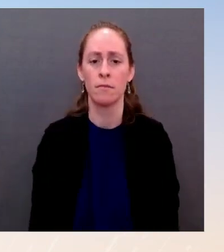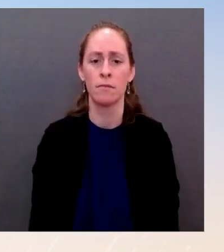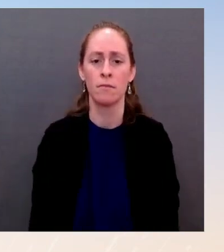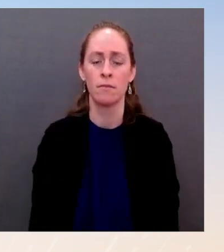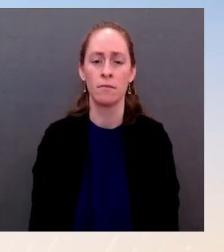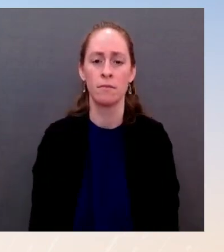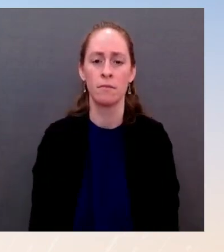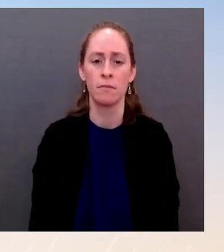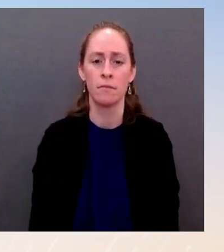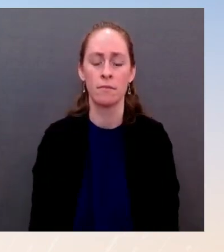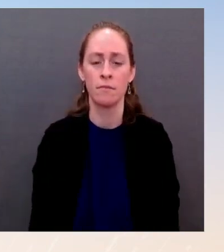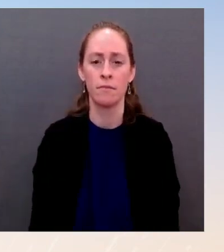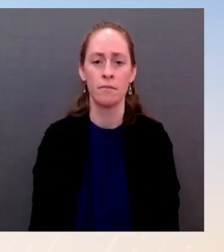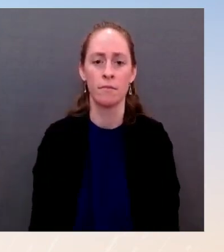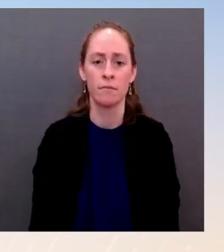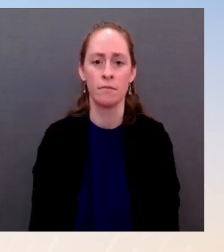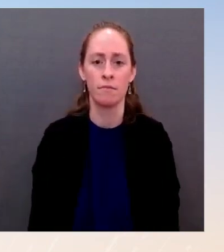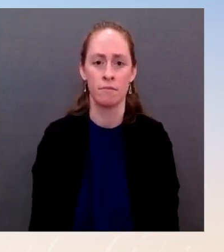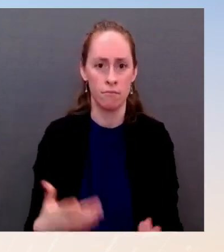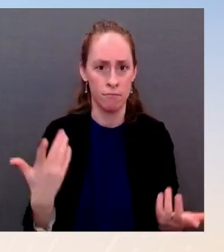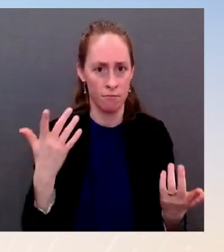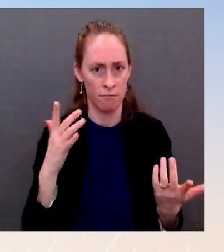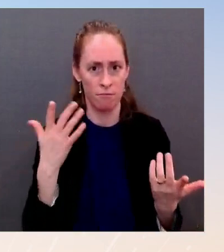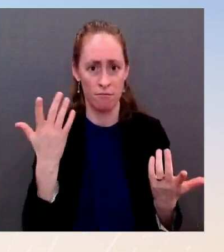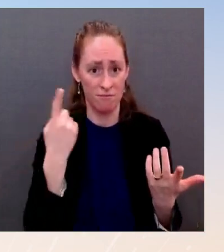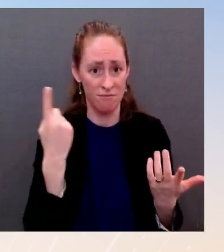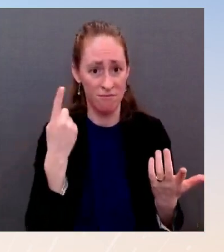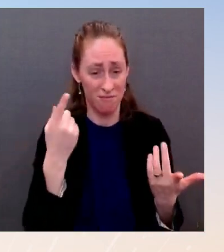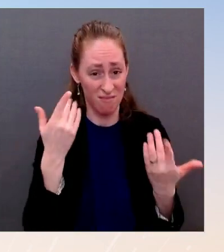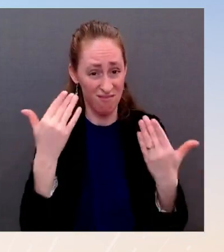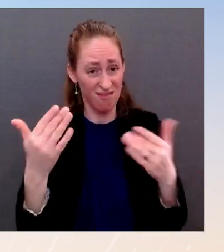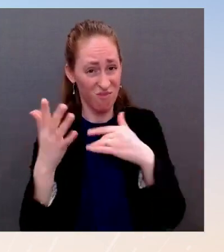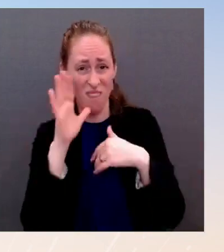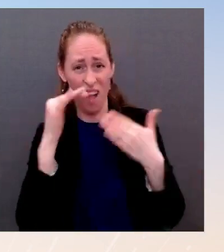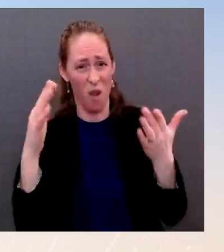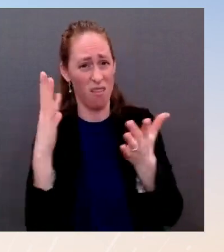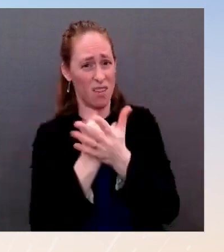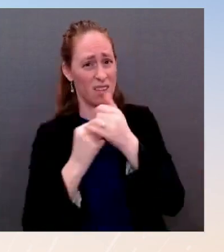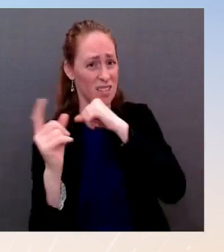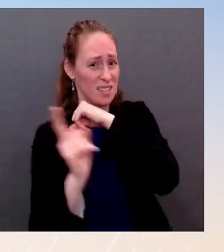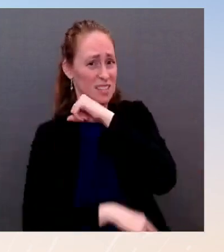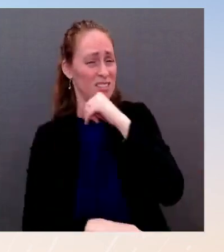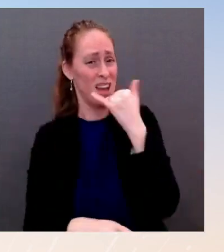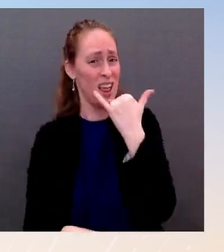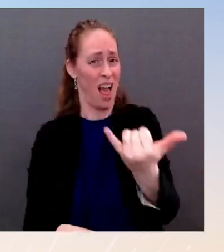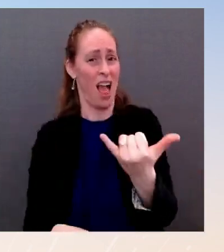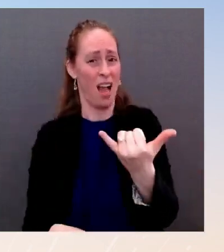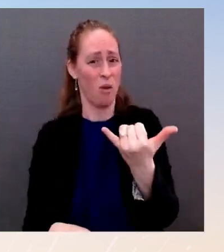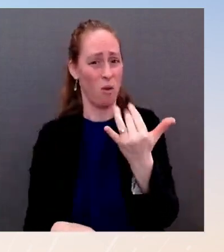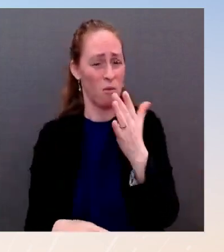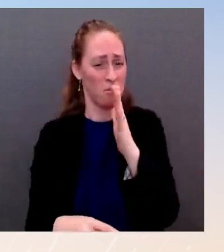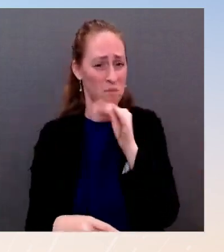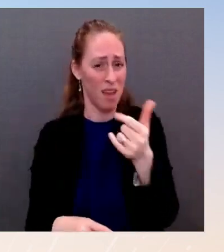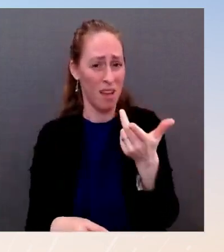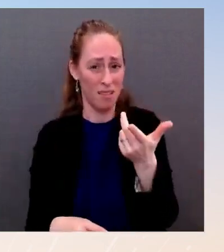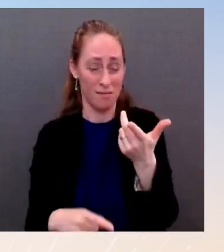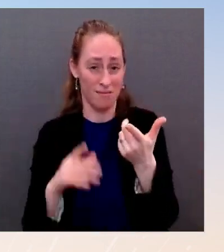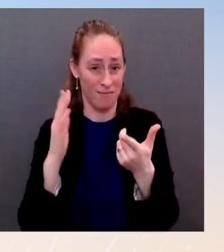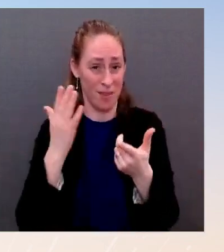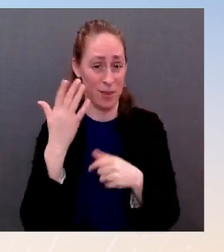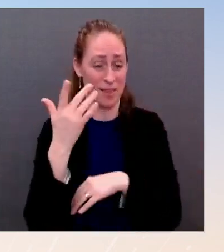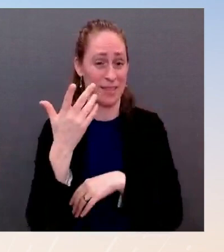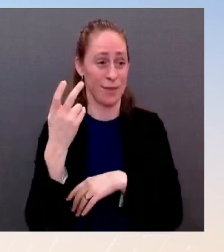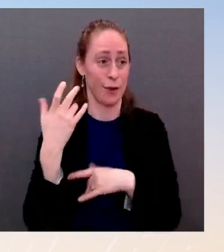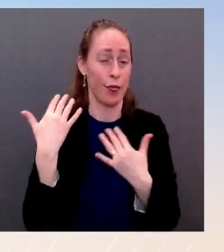waiting too long on arming the Ukrainians, over the course of the past year, the United States has provided more than half a billion